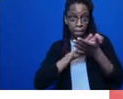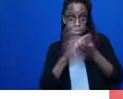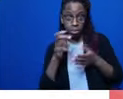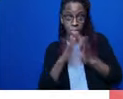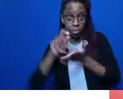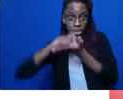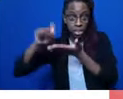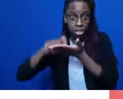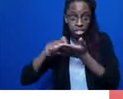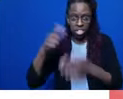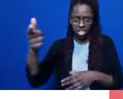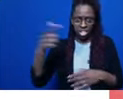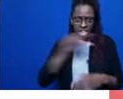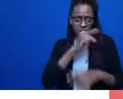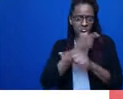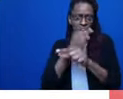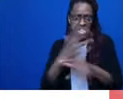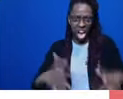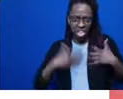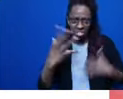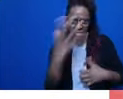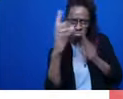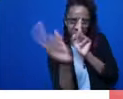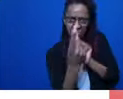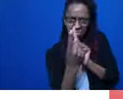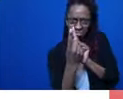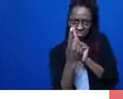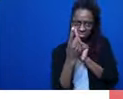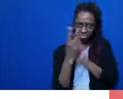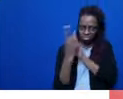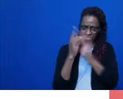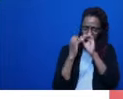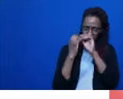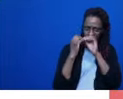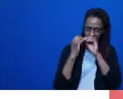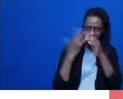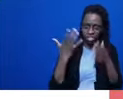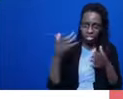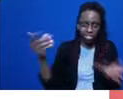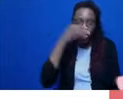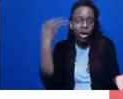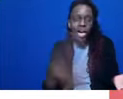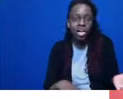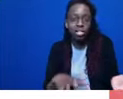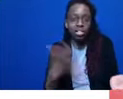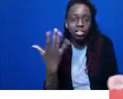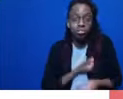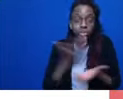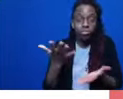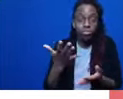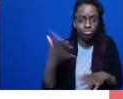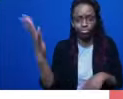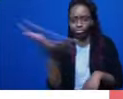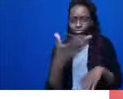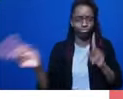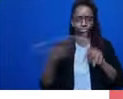he didn't care for poetry and bolted the door of my cell. He came back to see me in the morning and shouted